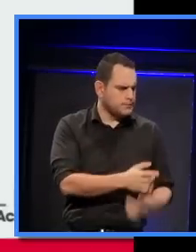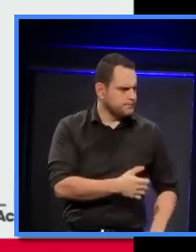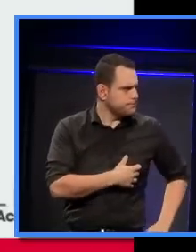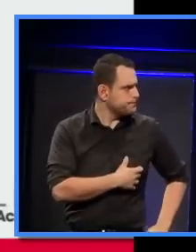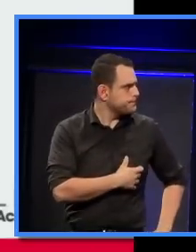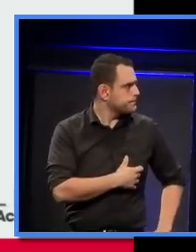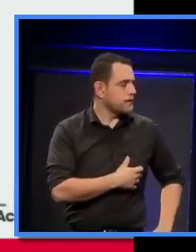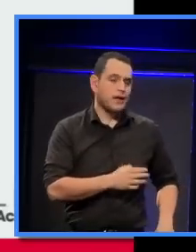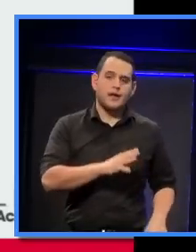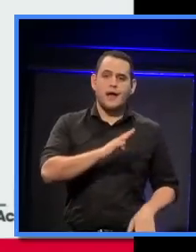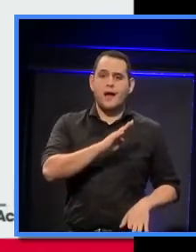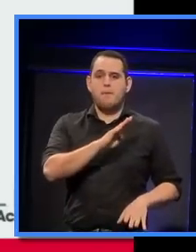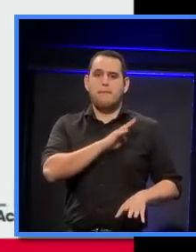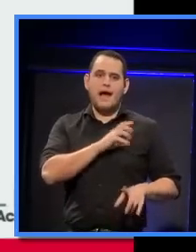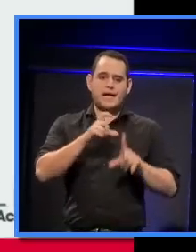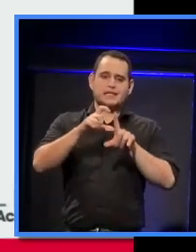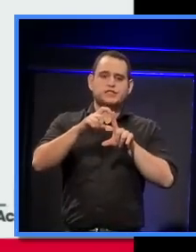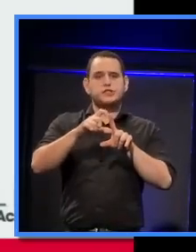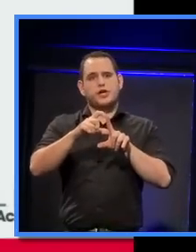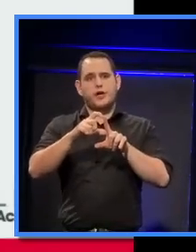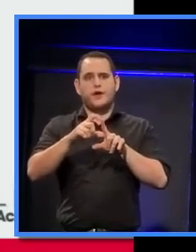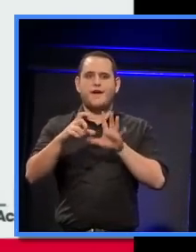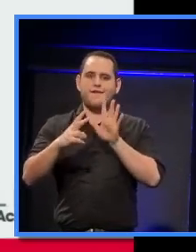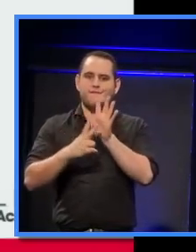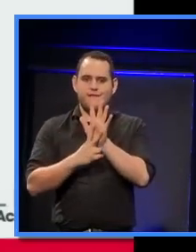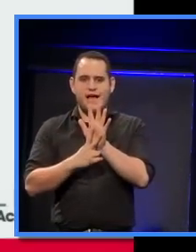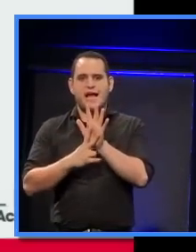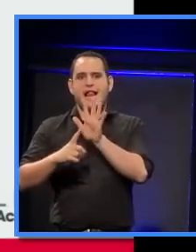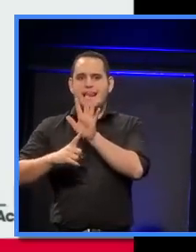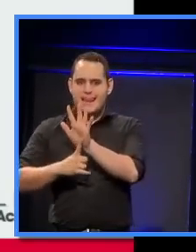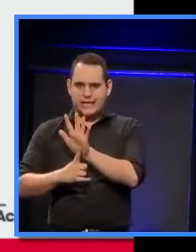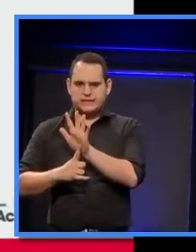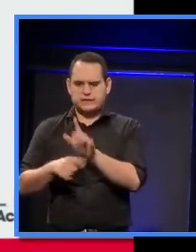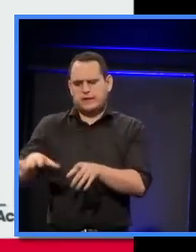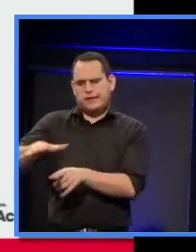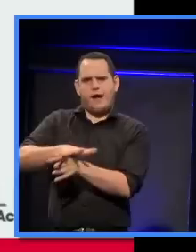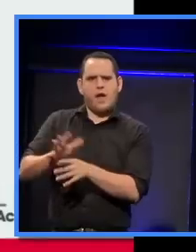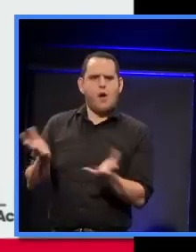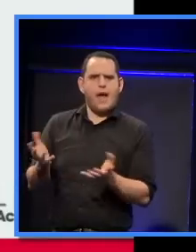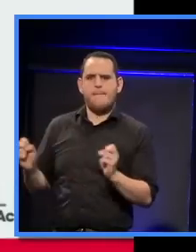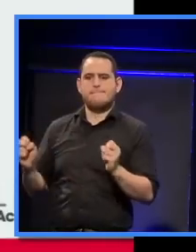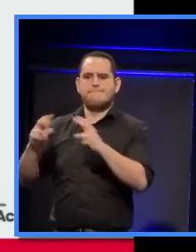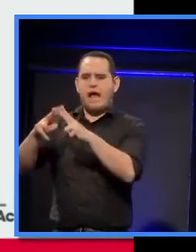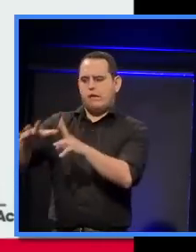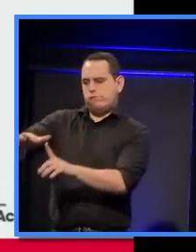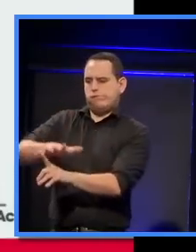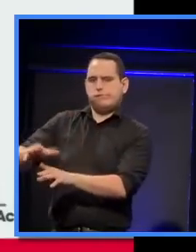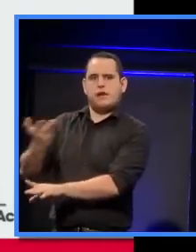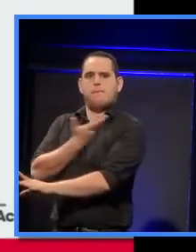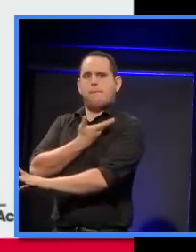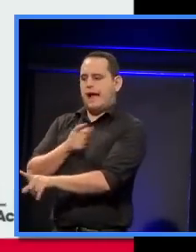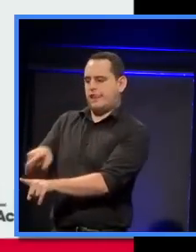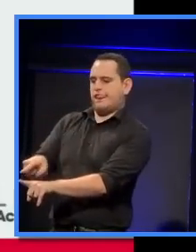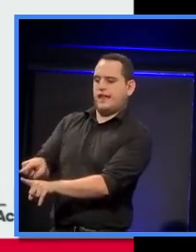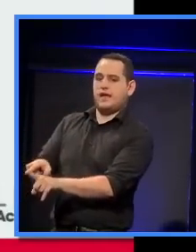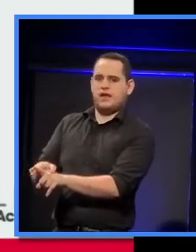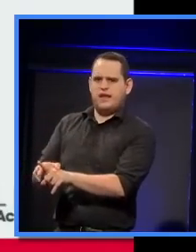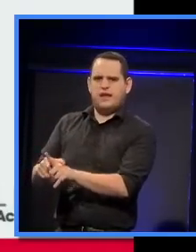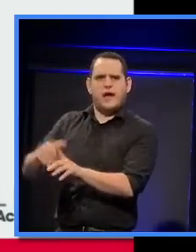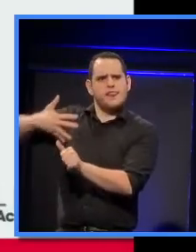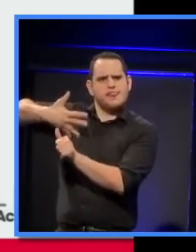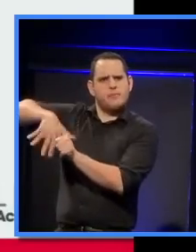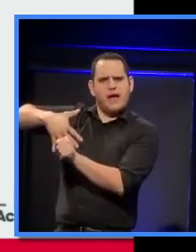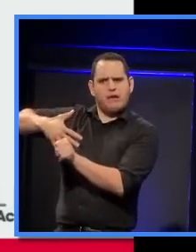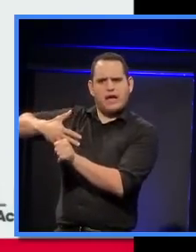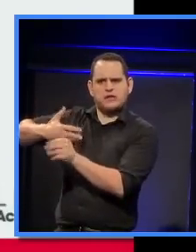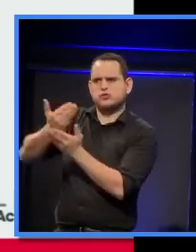la Villette in the northeast segment, the 19th arrondissement of Paris. And I'm going to run you through a little bit of the background to